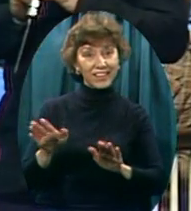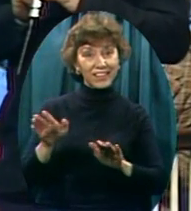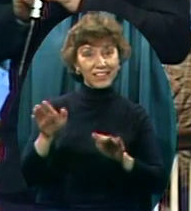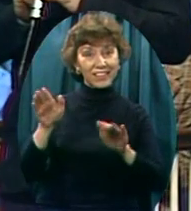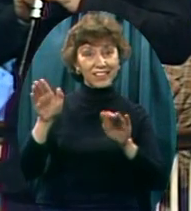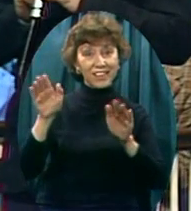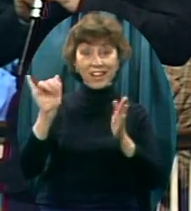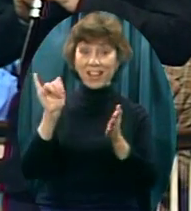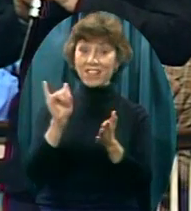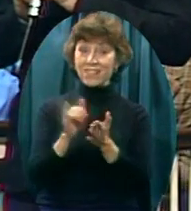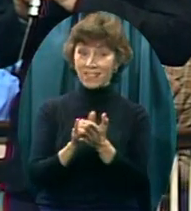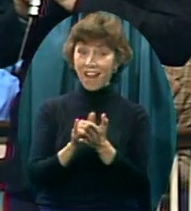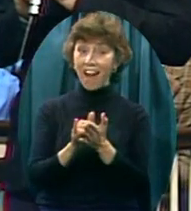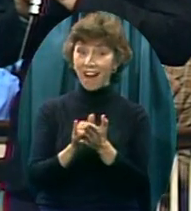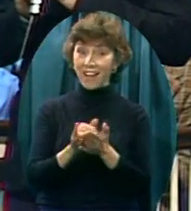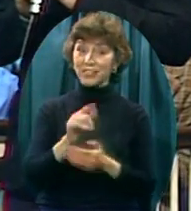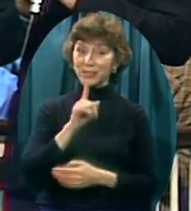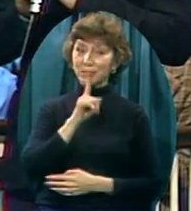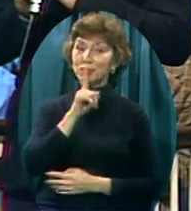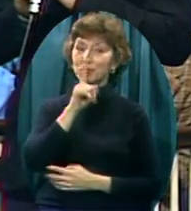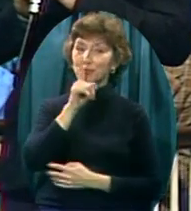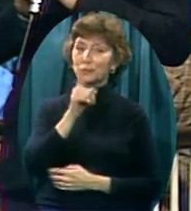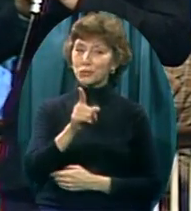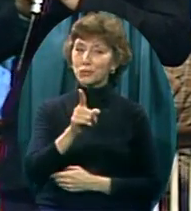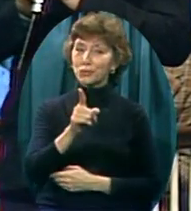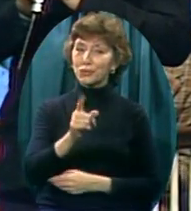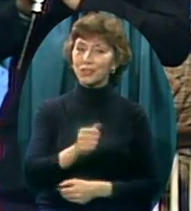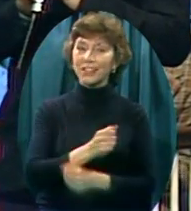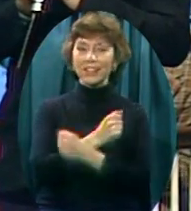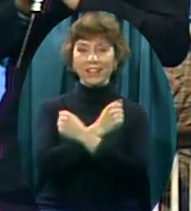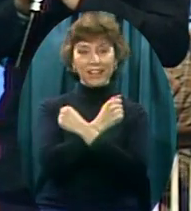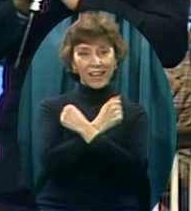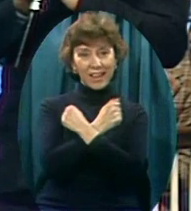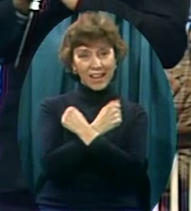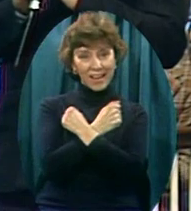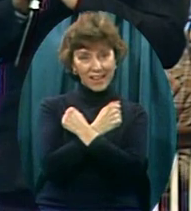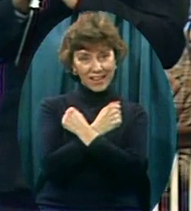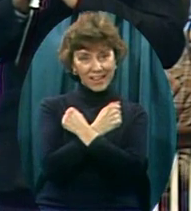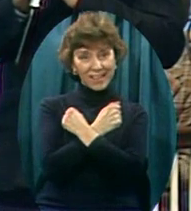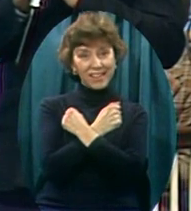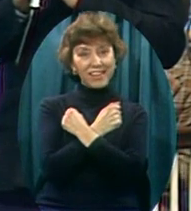If that isn't love